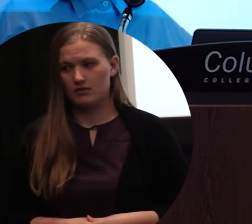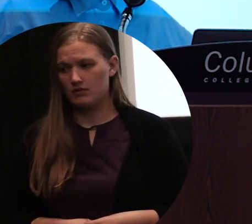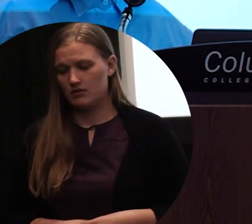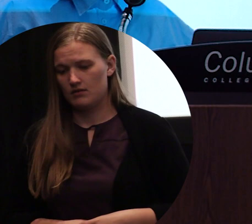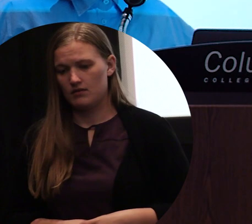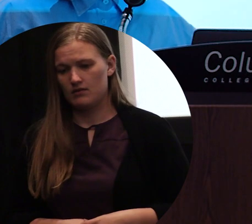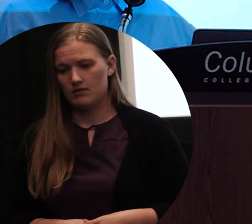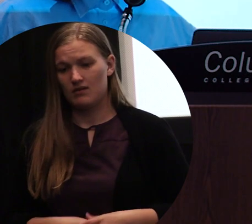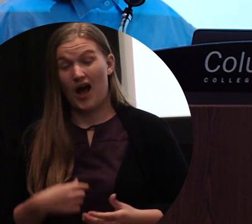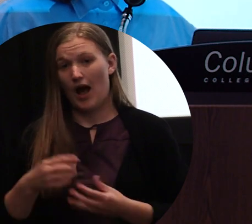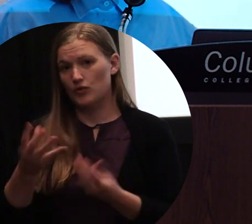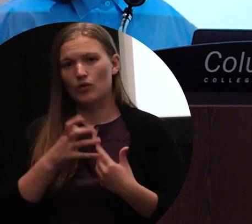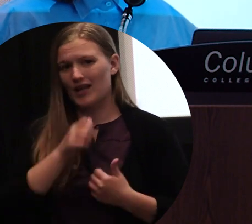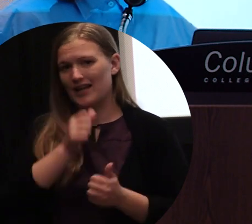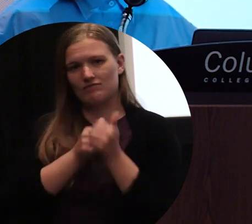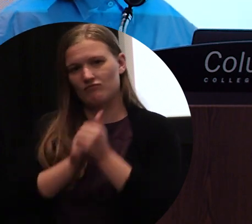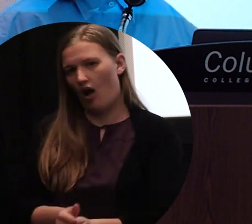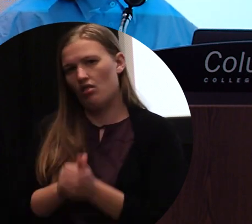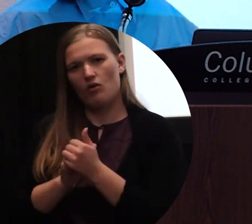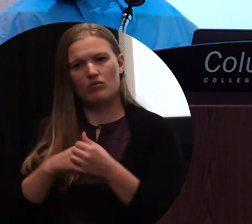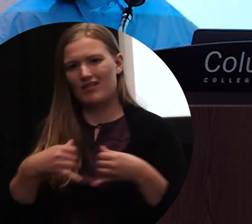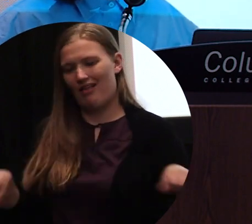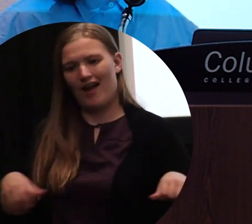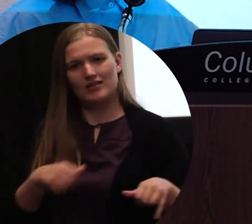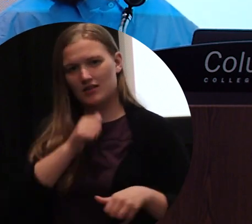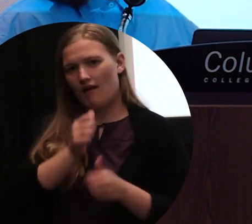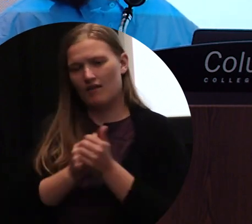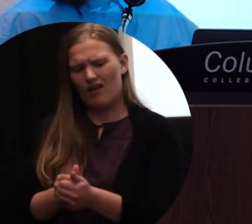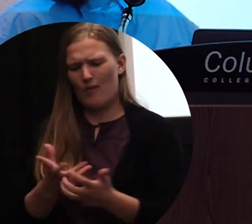I was told I was out of line. I wanted to blur the lines.